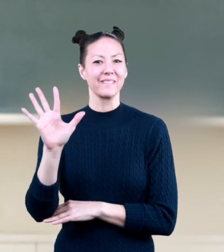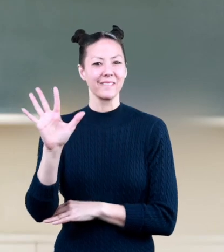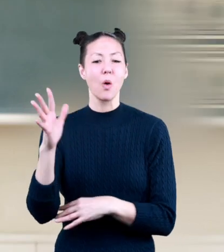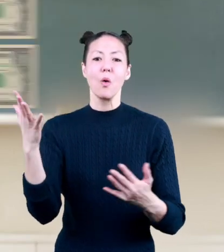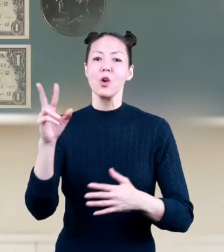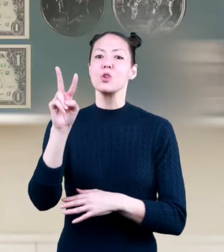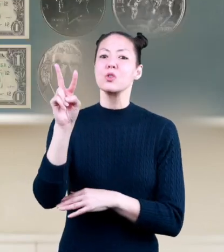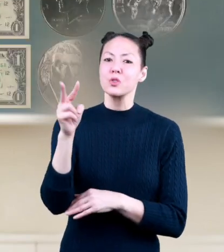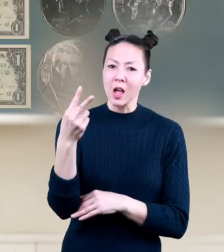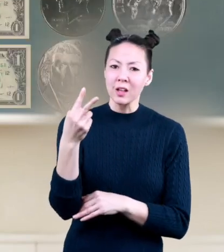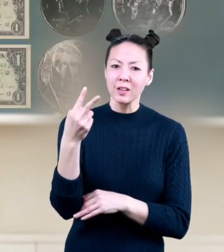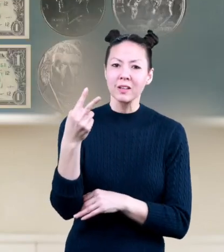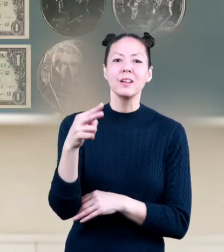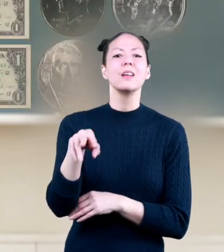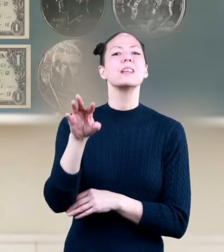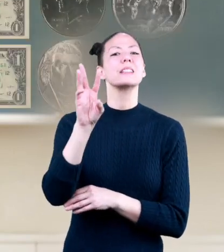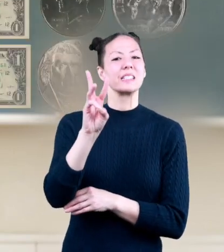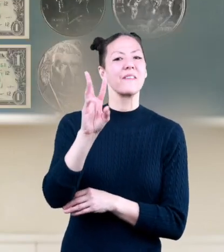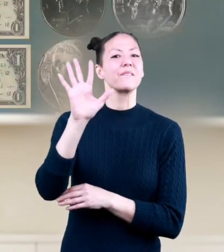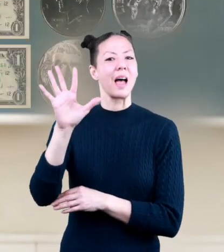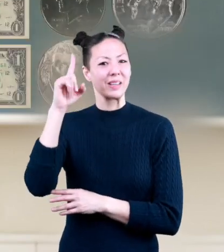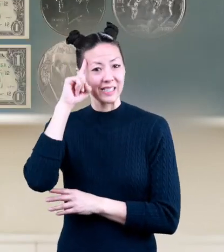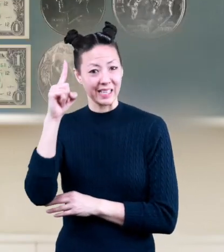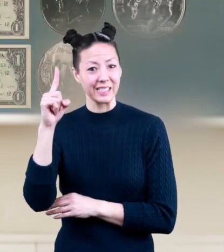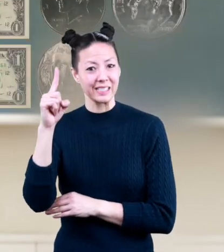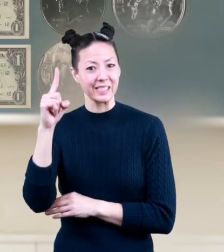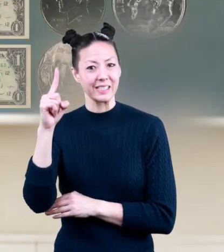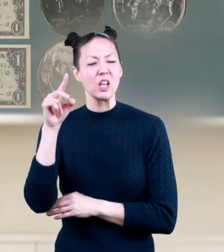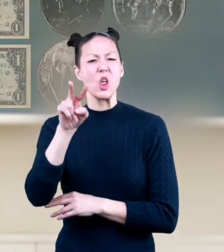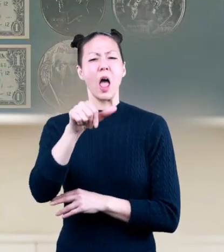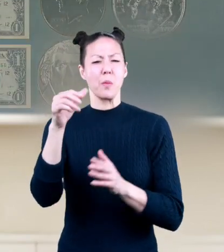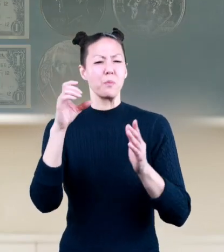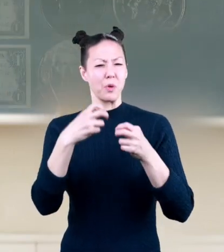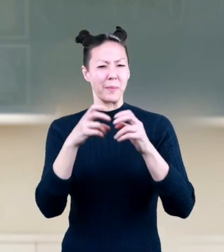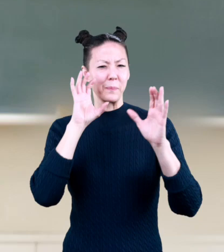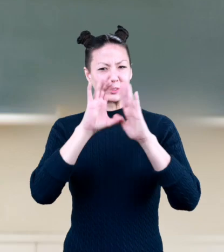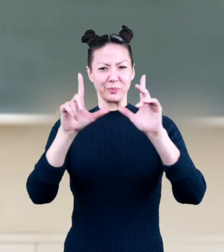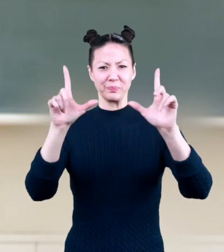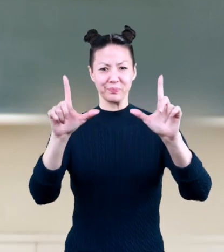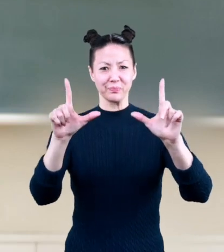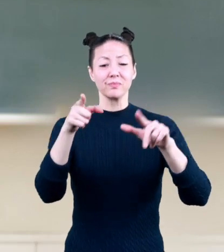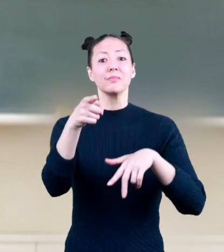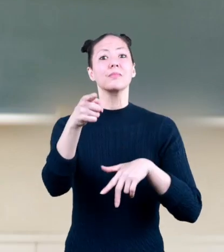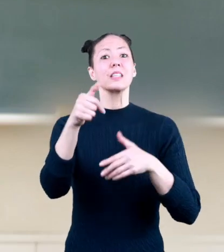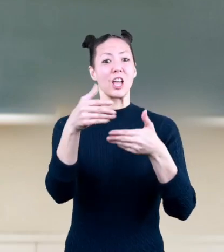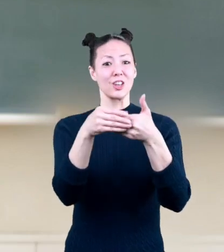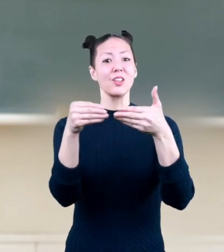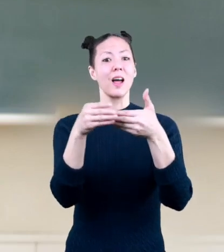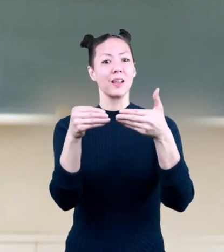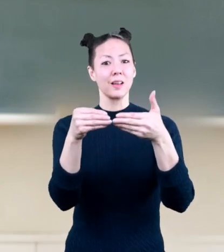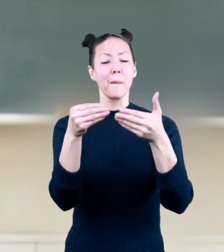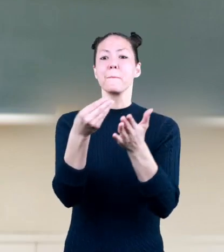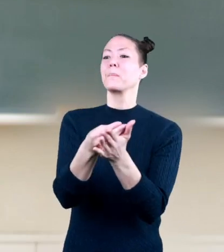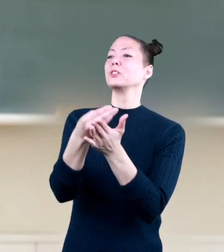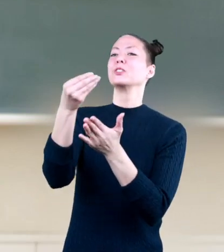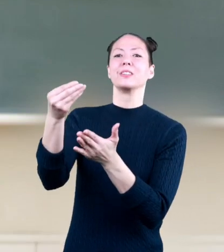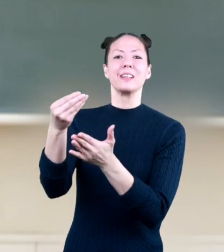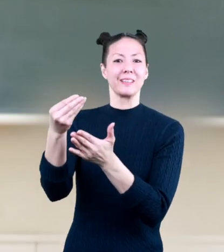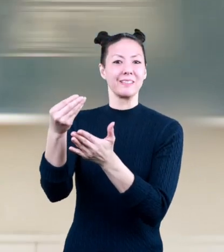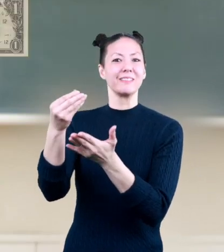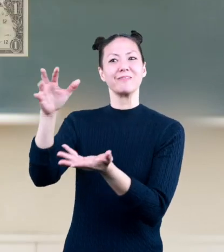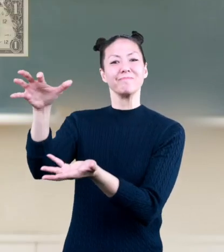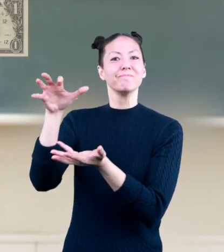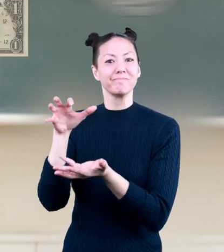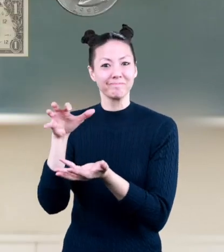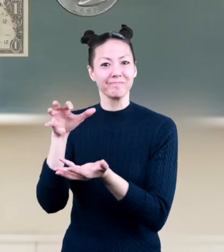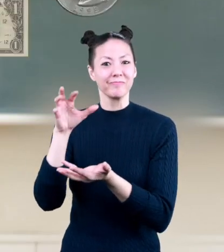five or two dollars and sixty-five cents let's look at another problem if we have ten dollars and purchase a stuff